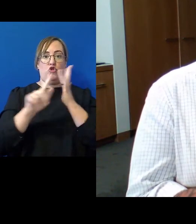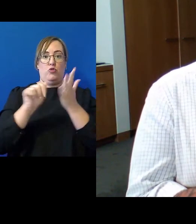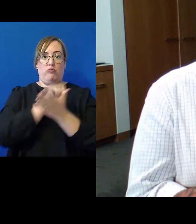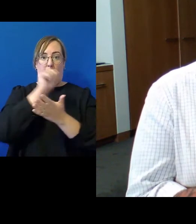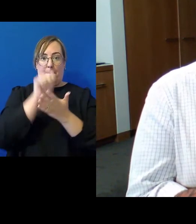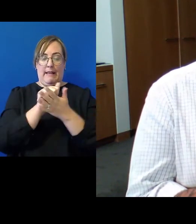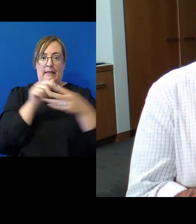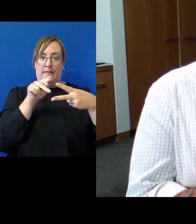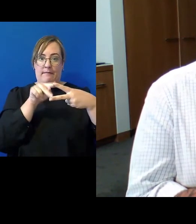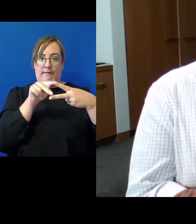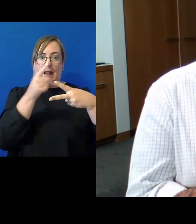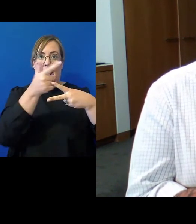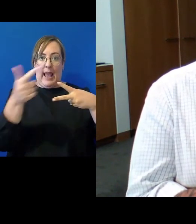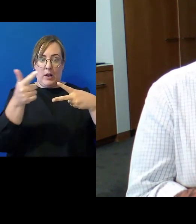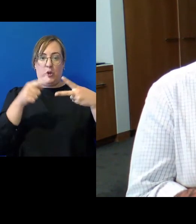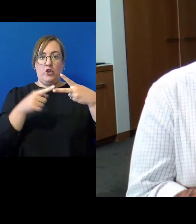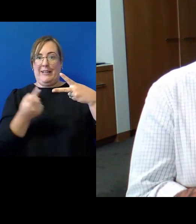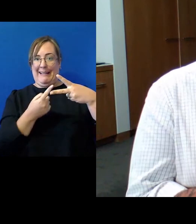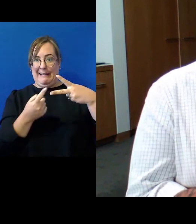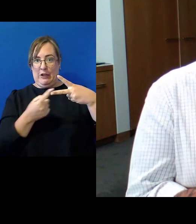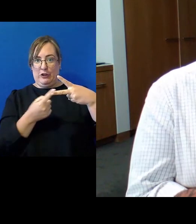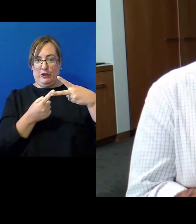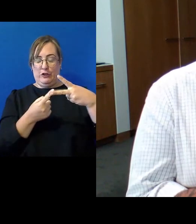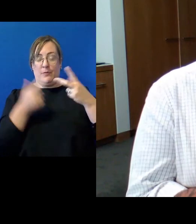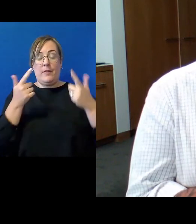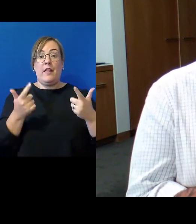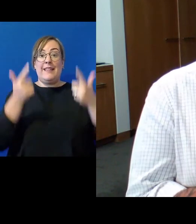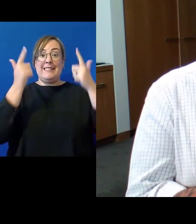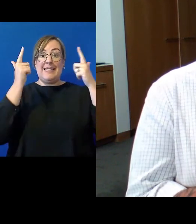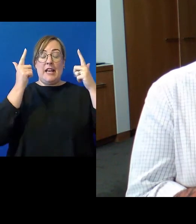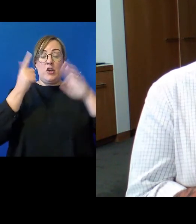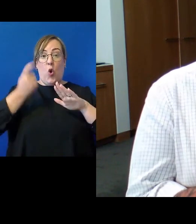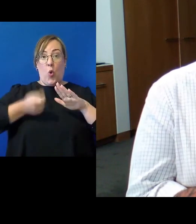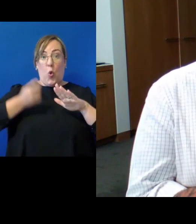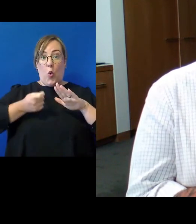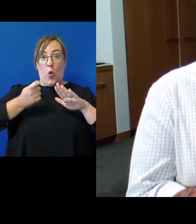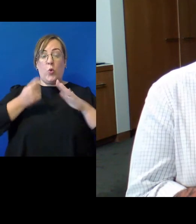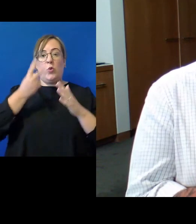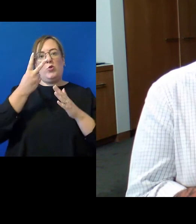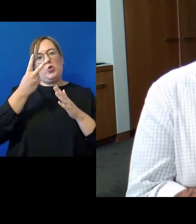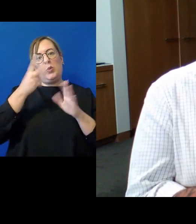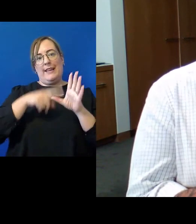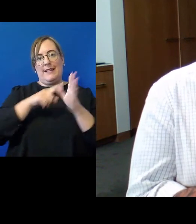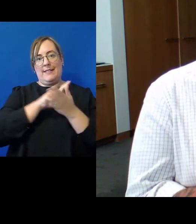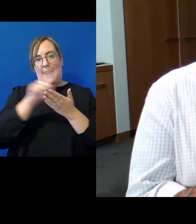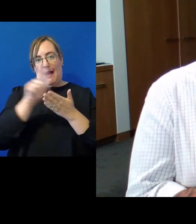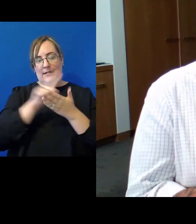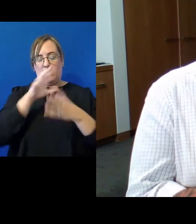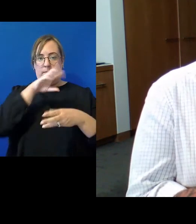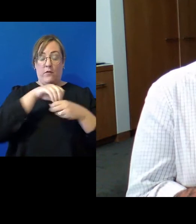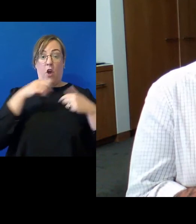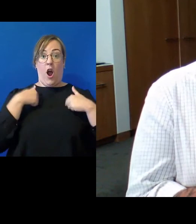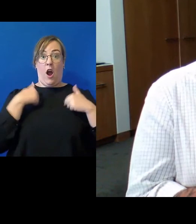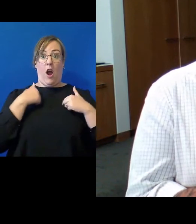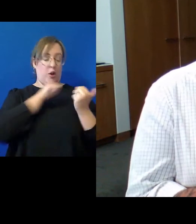senior courts decided to follow suit about a year or two later I was a high court judge and I went around the country